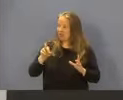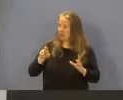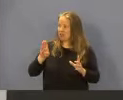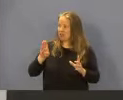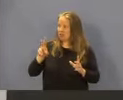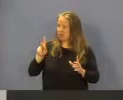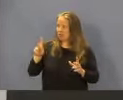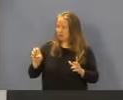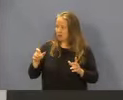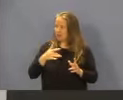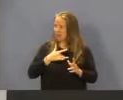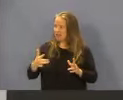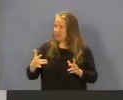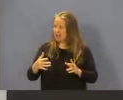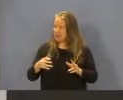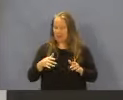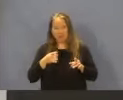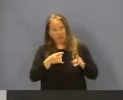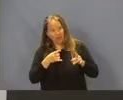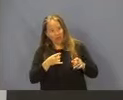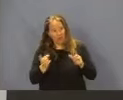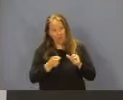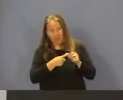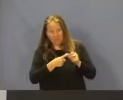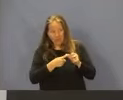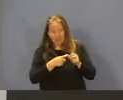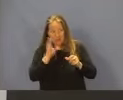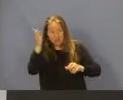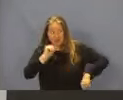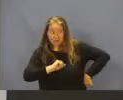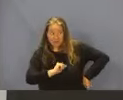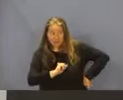there's usually a good bit of heckling involved with the first presentation.